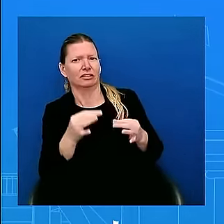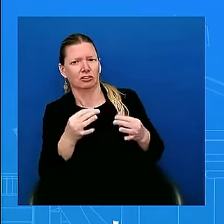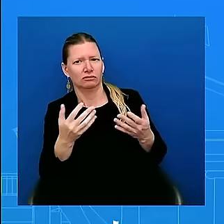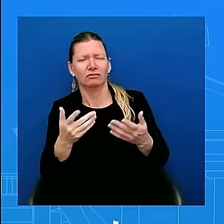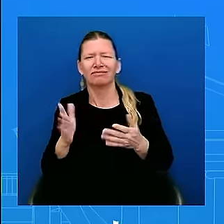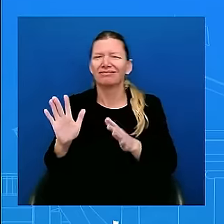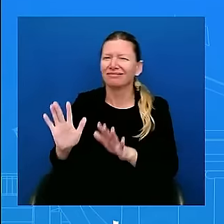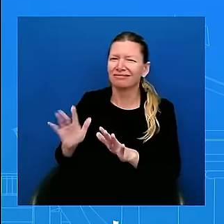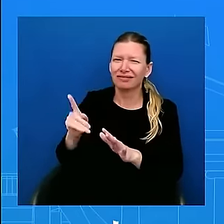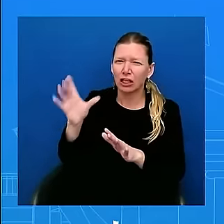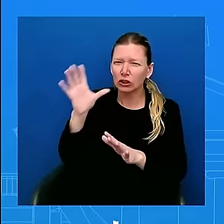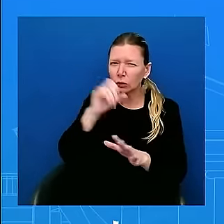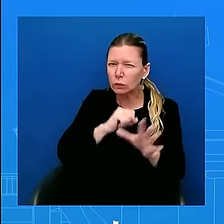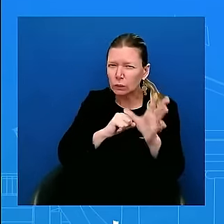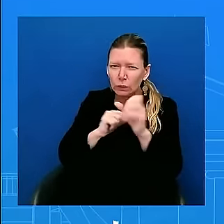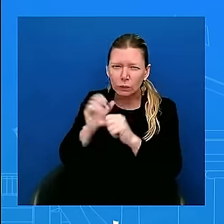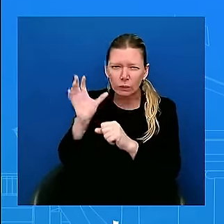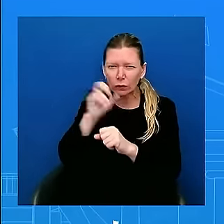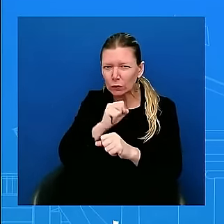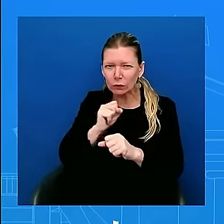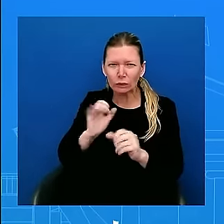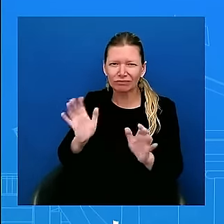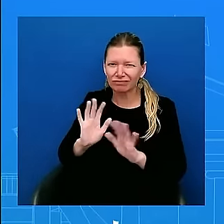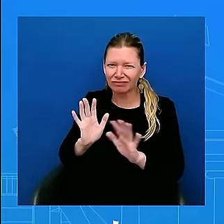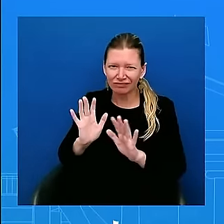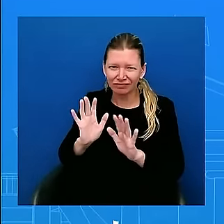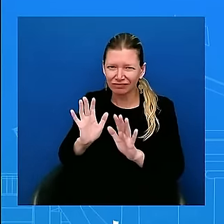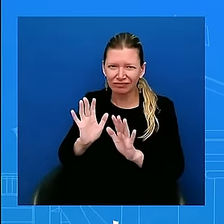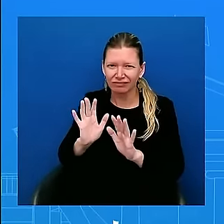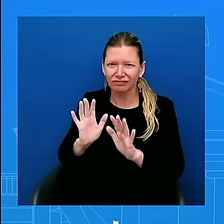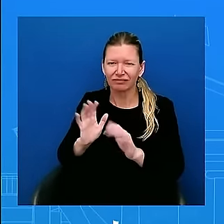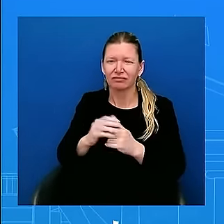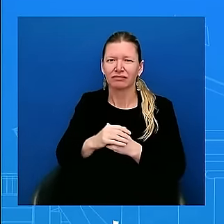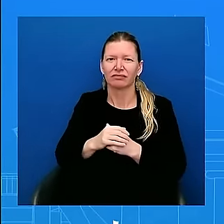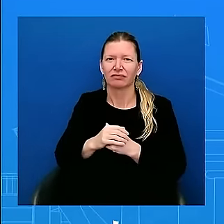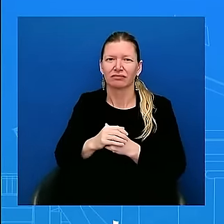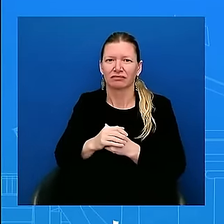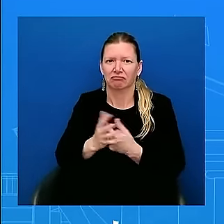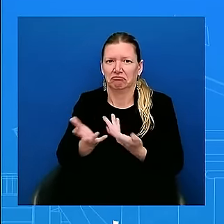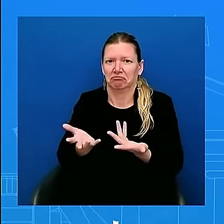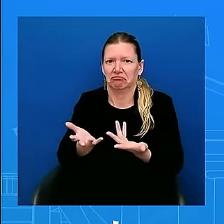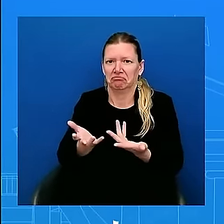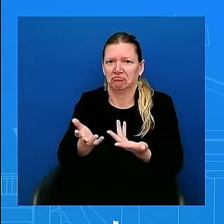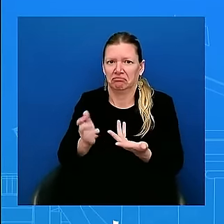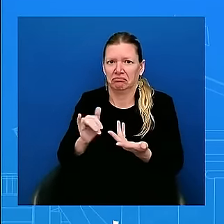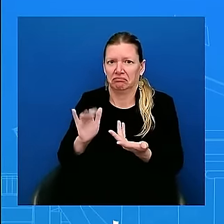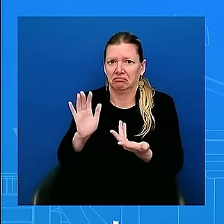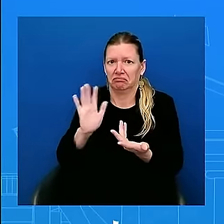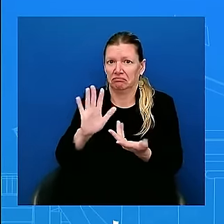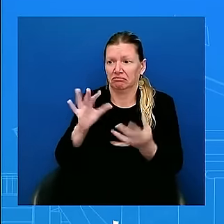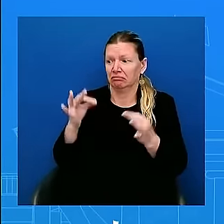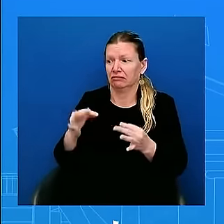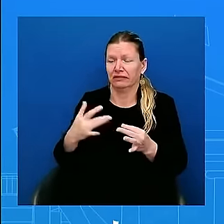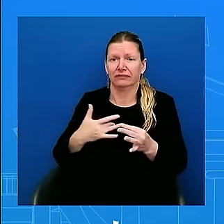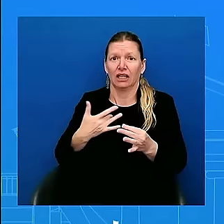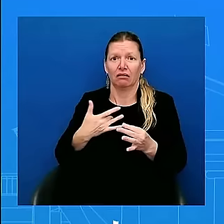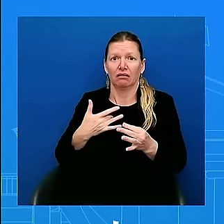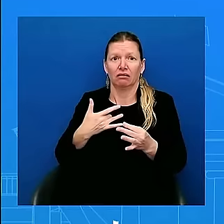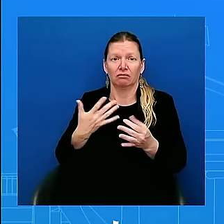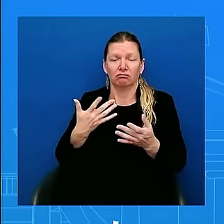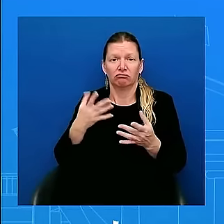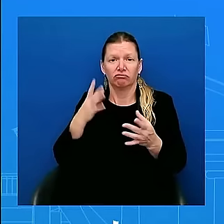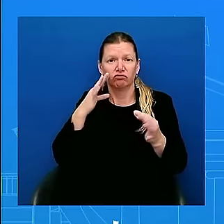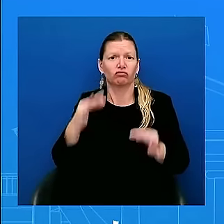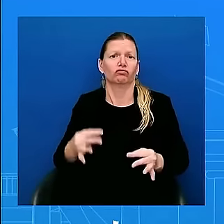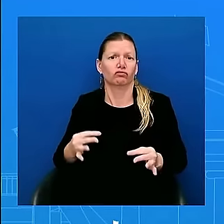same assumption or thought right I mean it is it is a decision that he felt that he needed to make and that was that was that